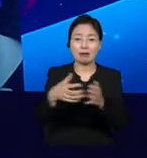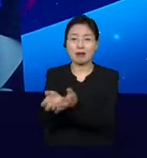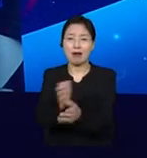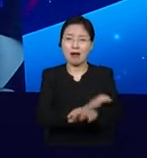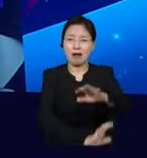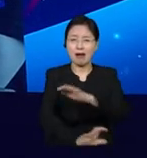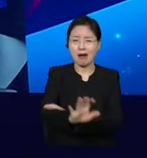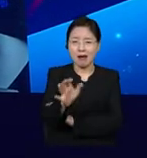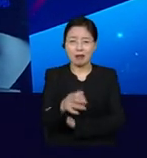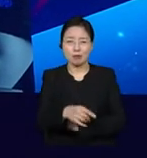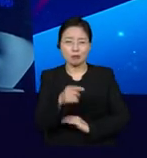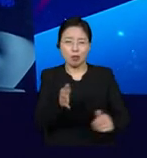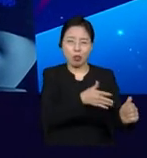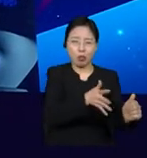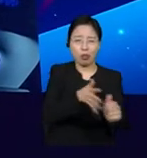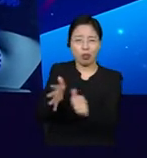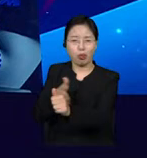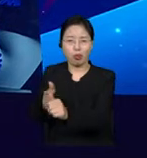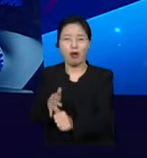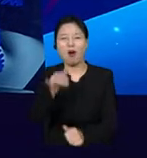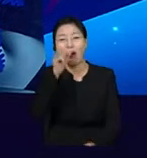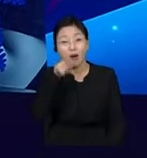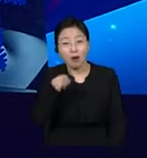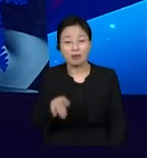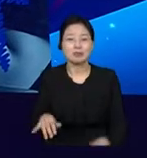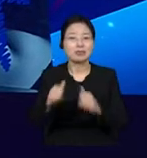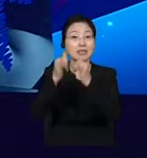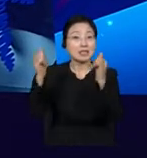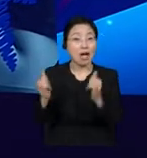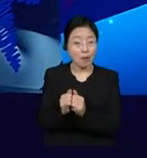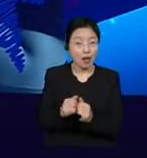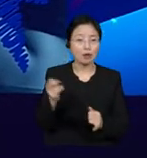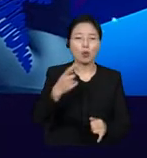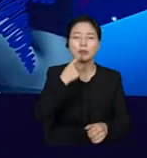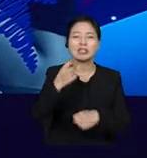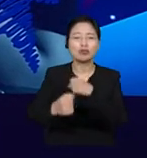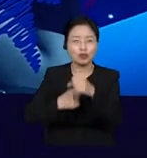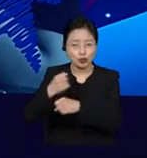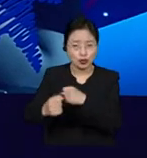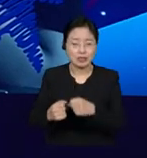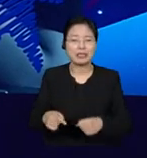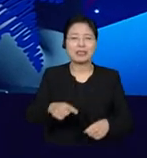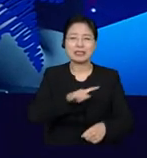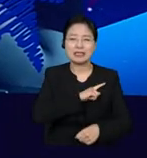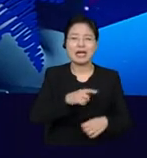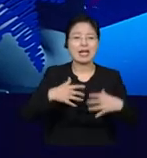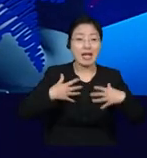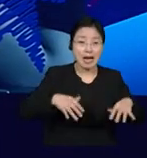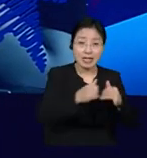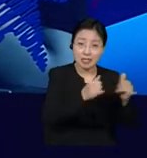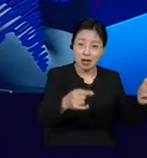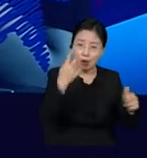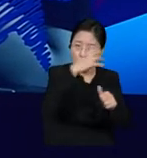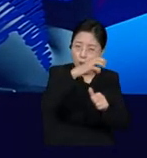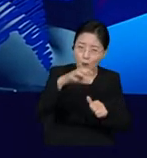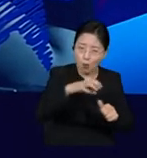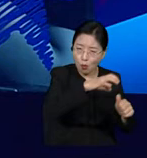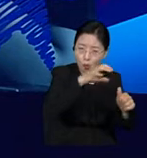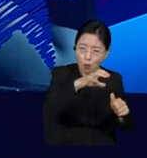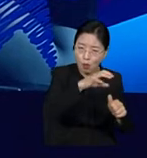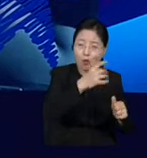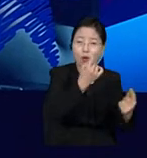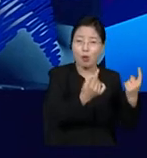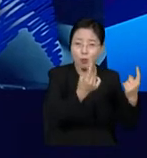that a society and a democracy is never stronger nor better than its ability to protect its weakest members. And so we do